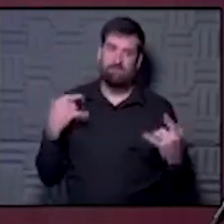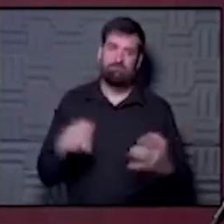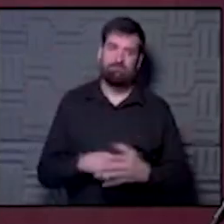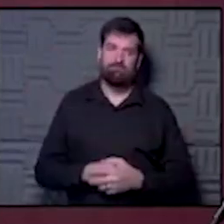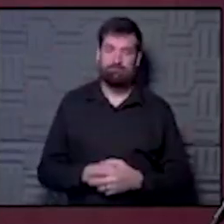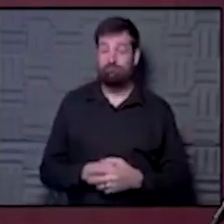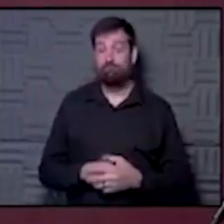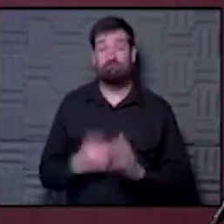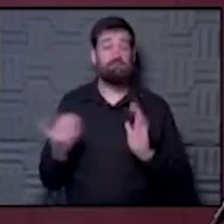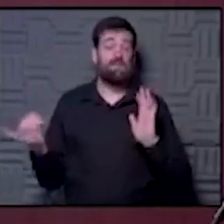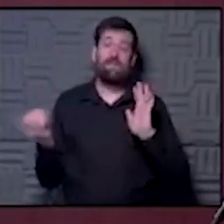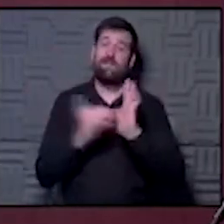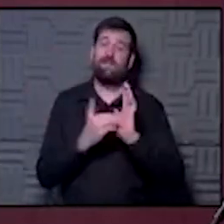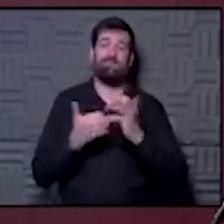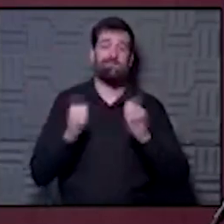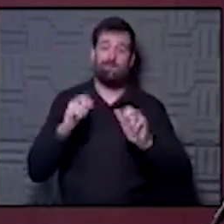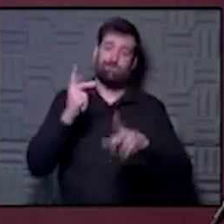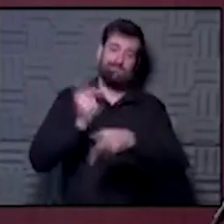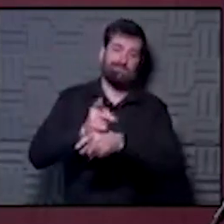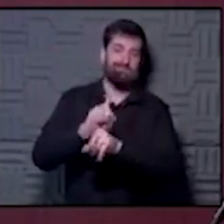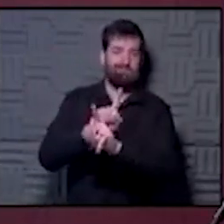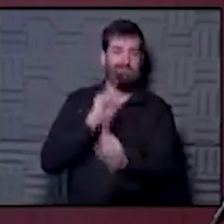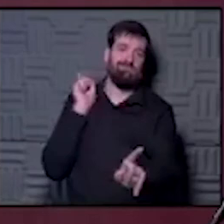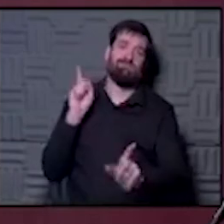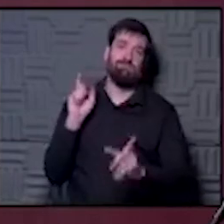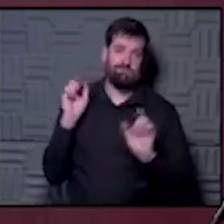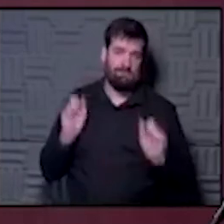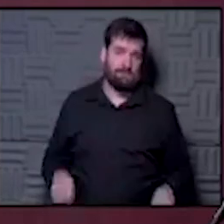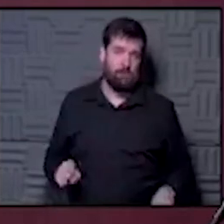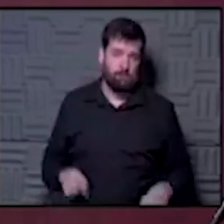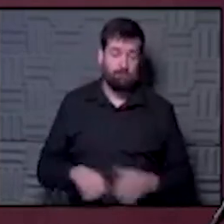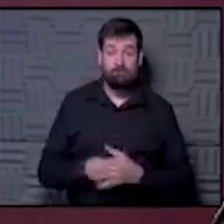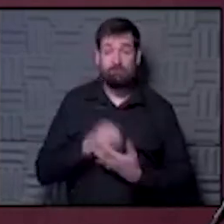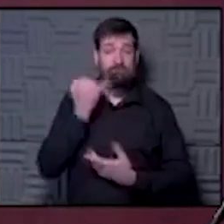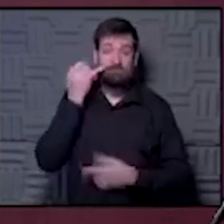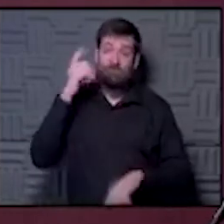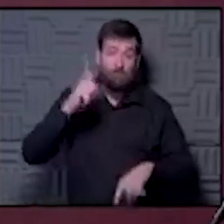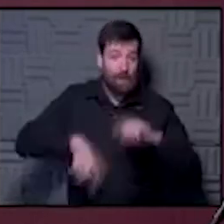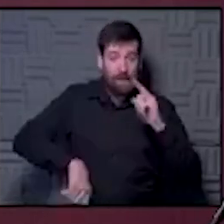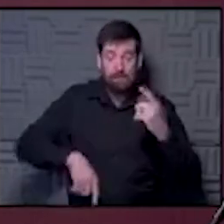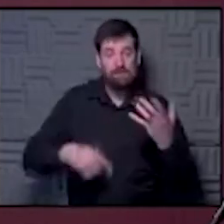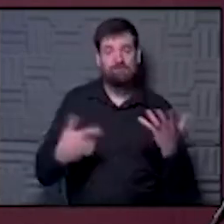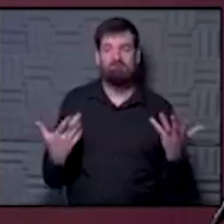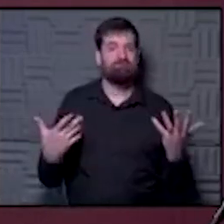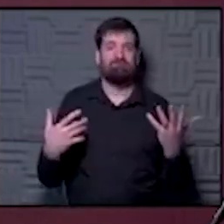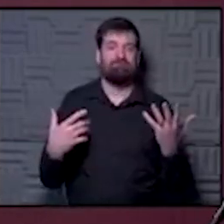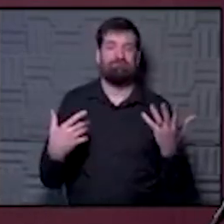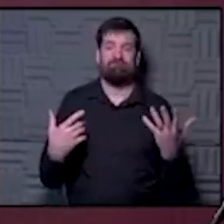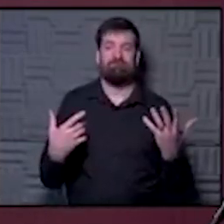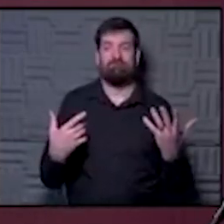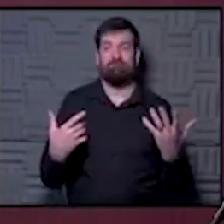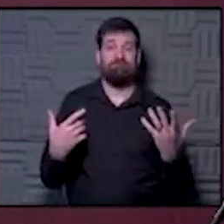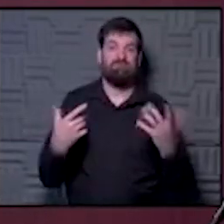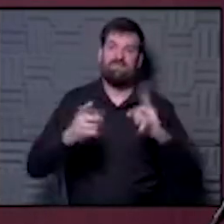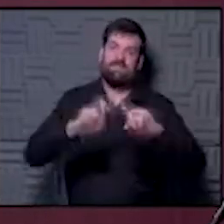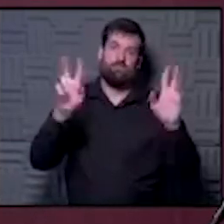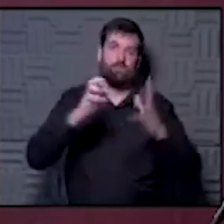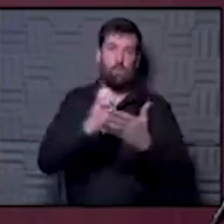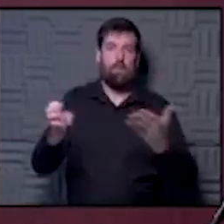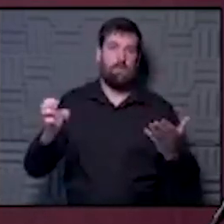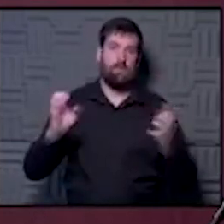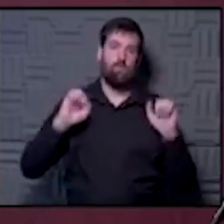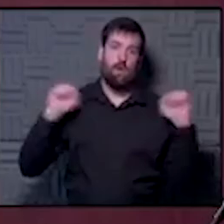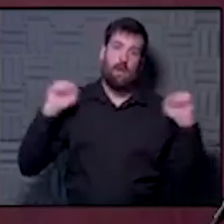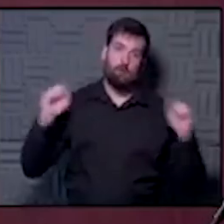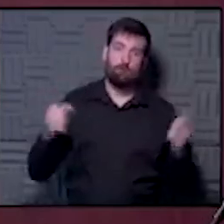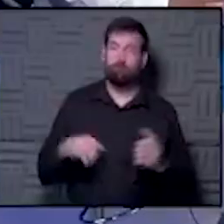possible. And then again, just trying to maintain as much distance as possible. But if you can't maintain the distance, then pick a different piece of equipment to work out